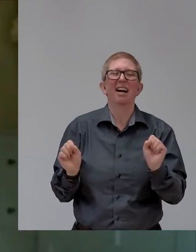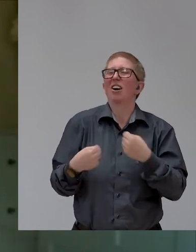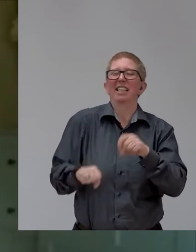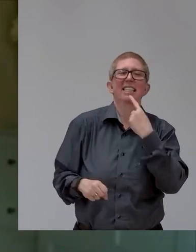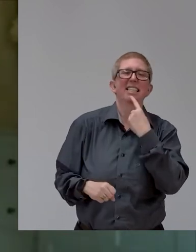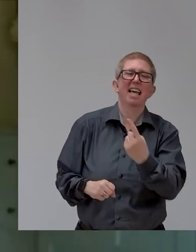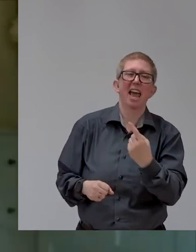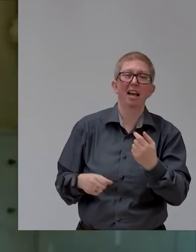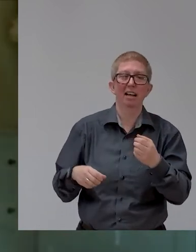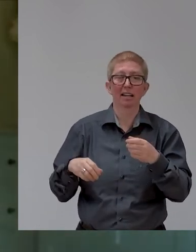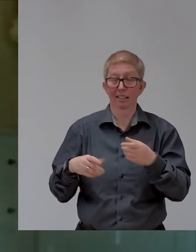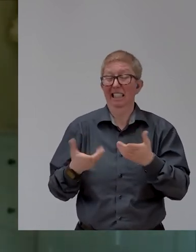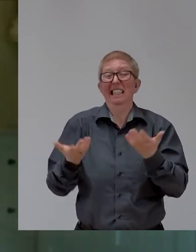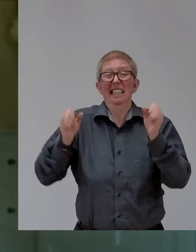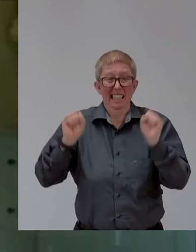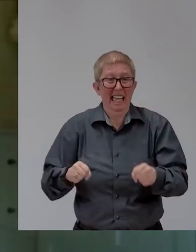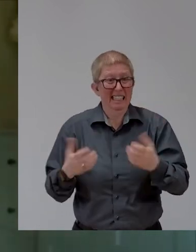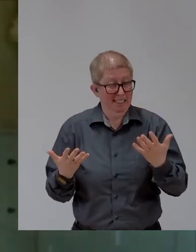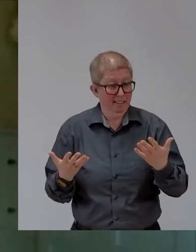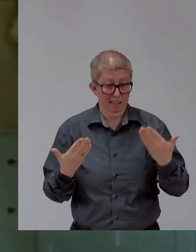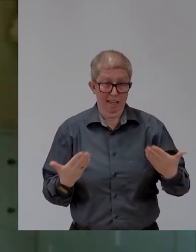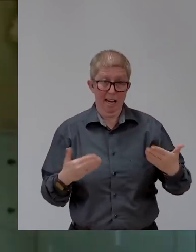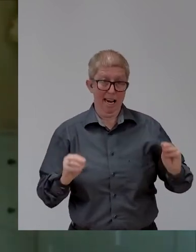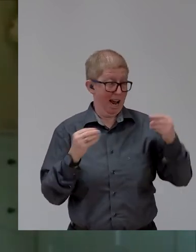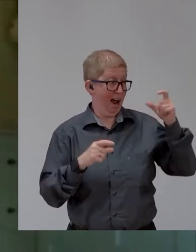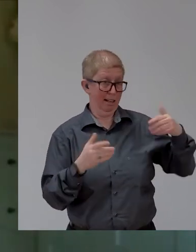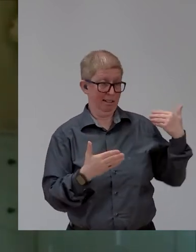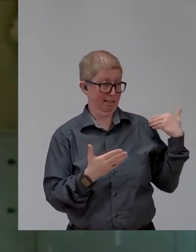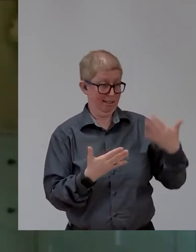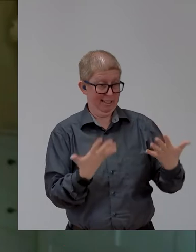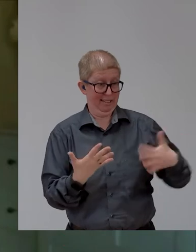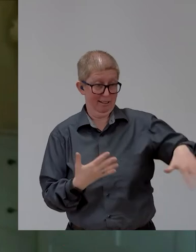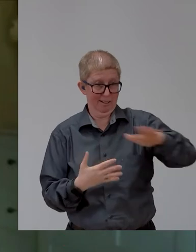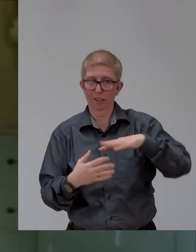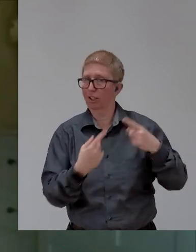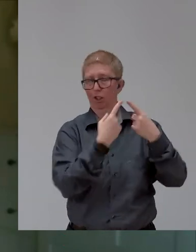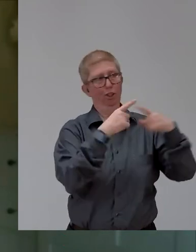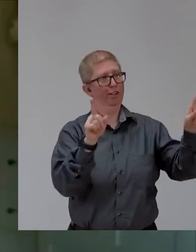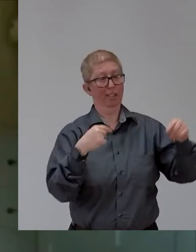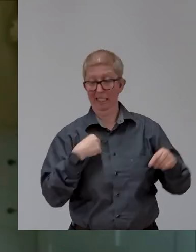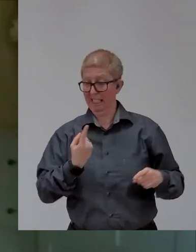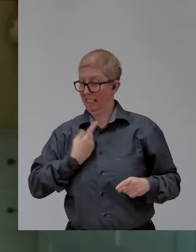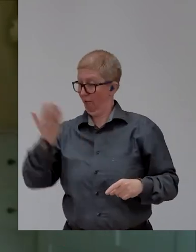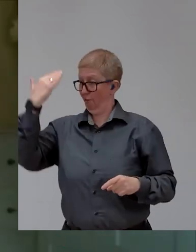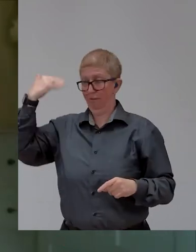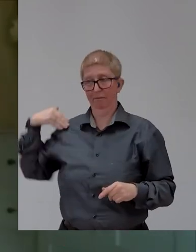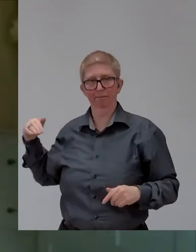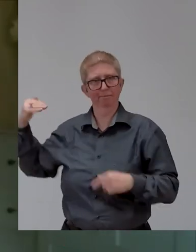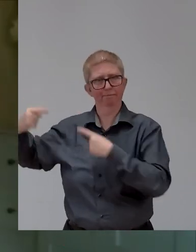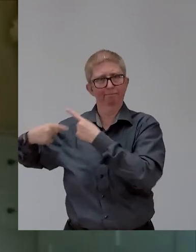the younger generation. It is more positive than probably we are, were, and also they get more support on the whole. Um,